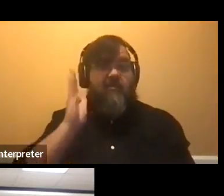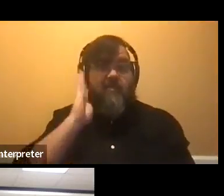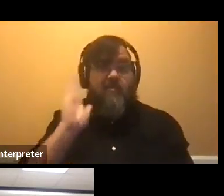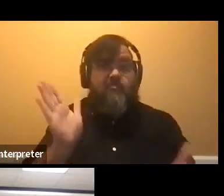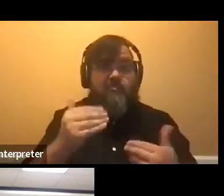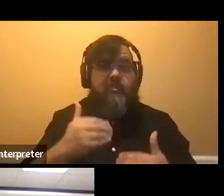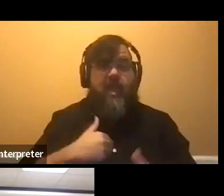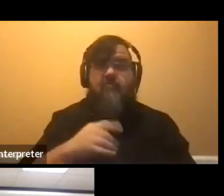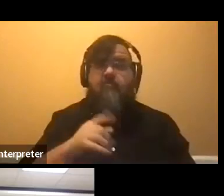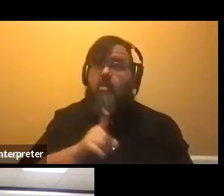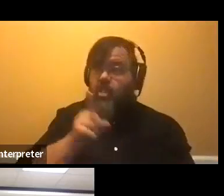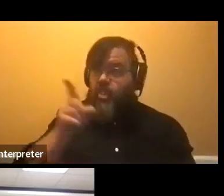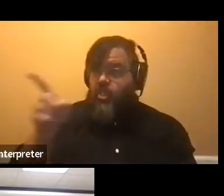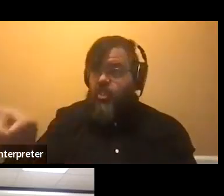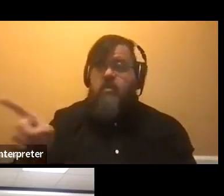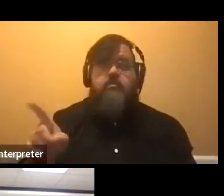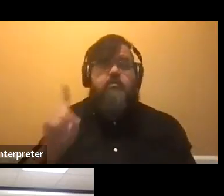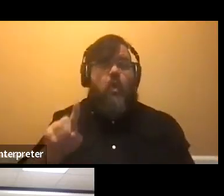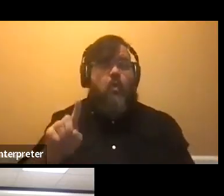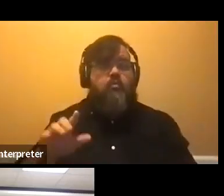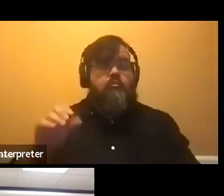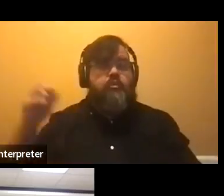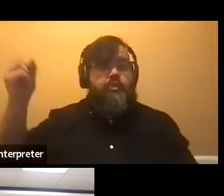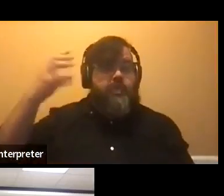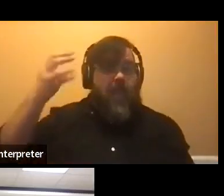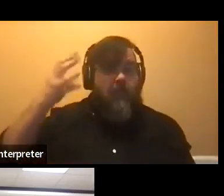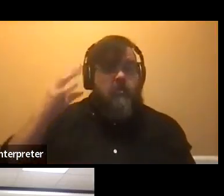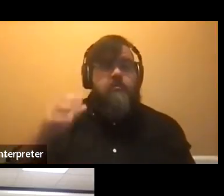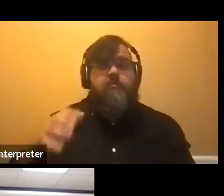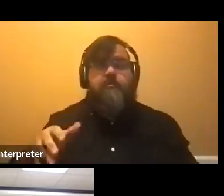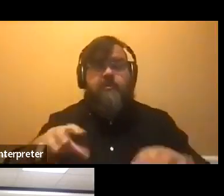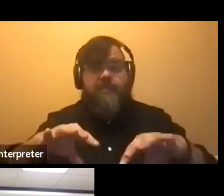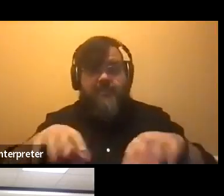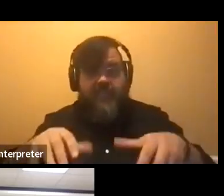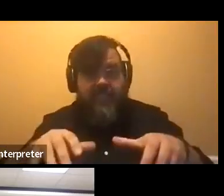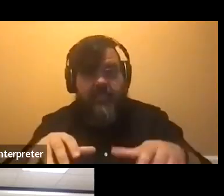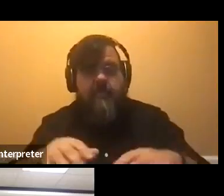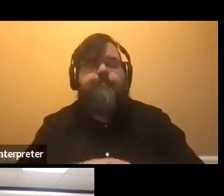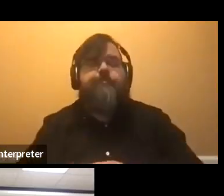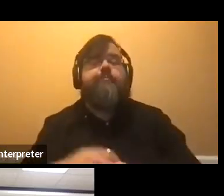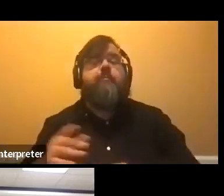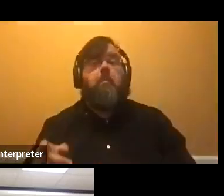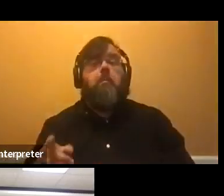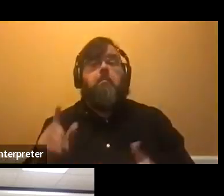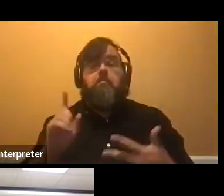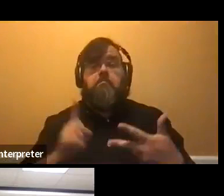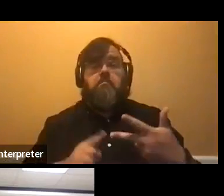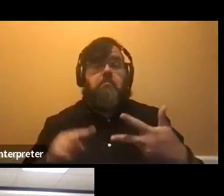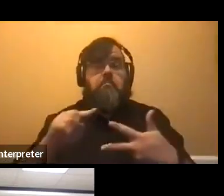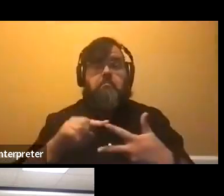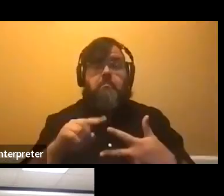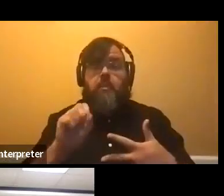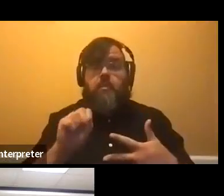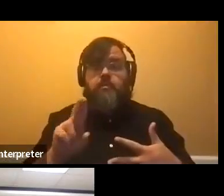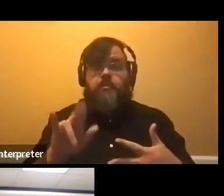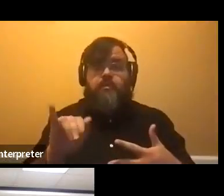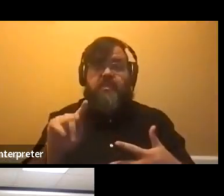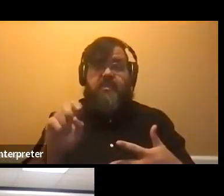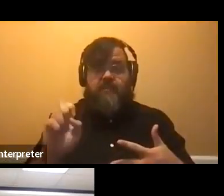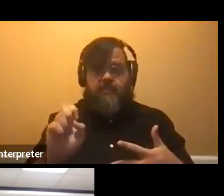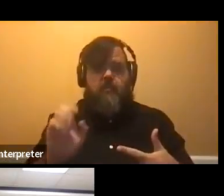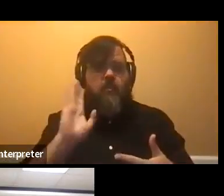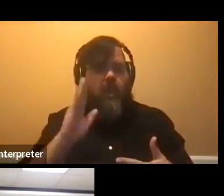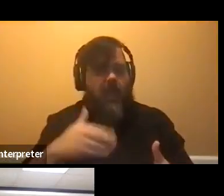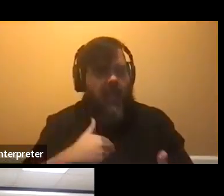hall to shower and use a sink, et cetera. Um, in a suite style residence, typically you're going to have a